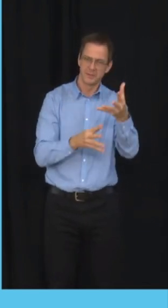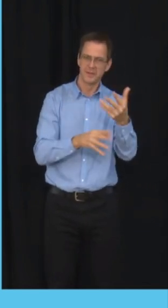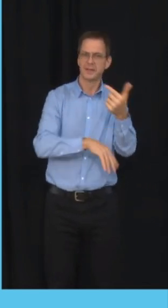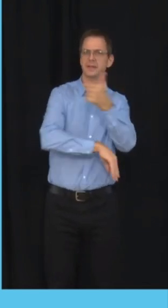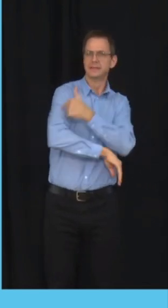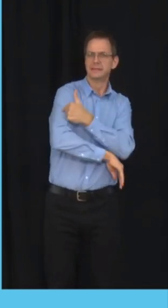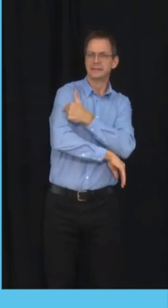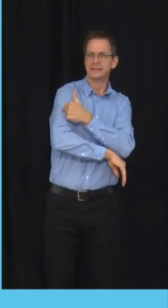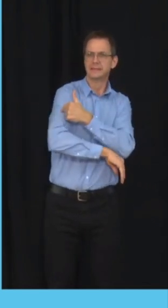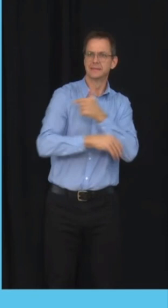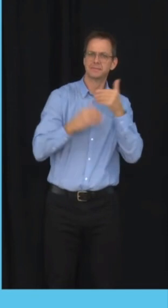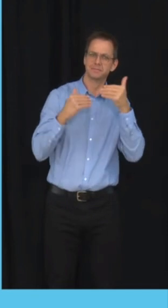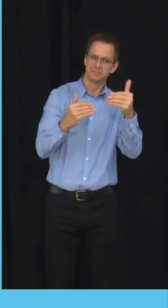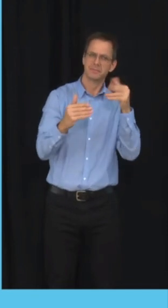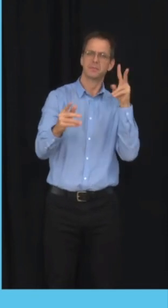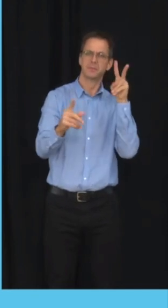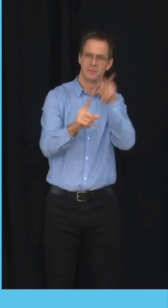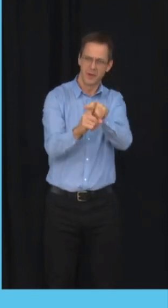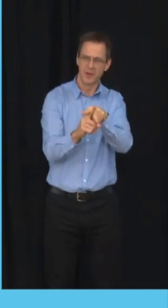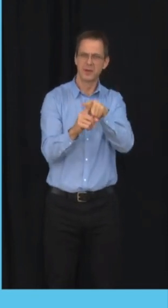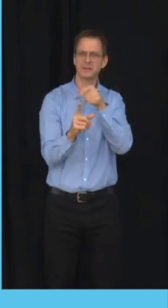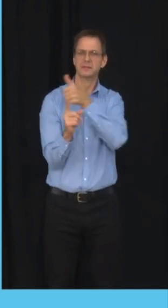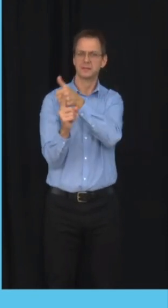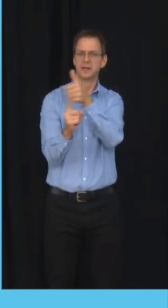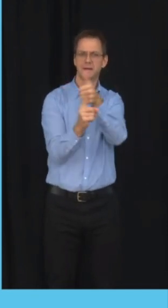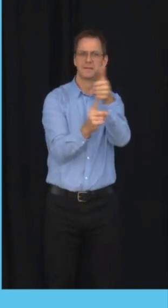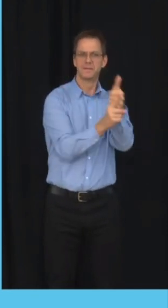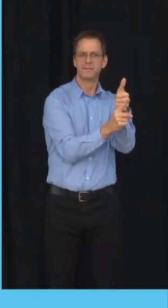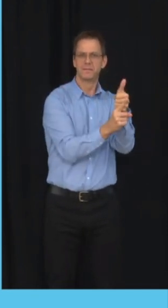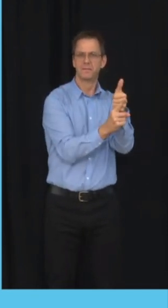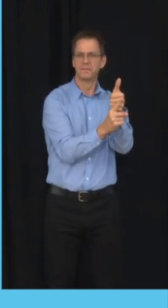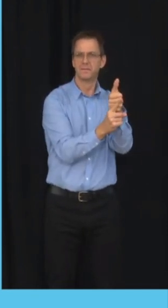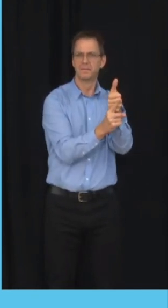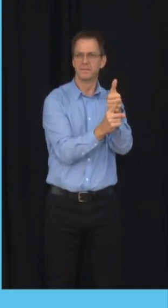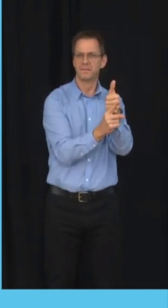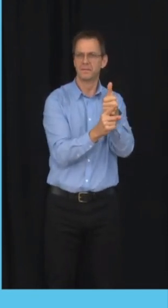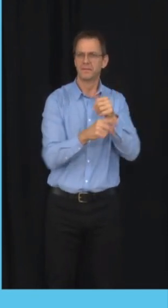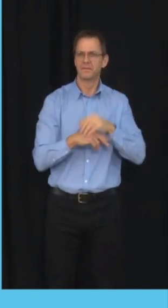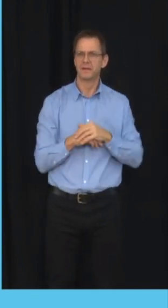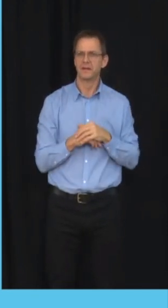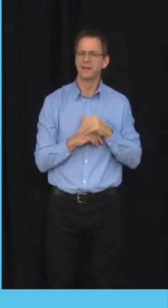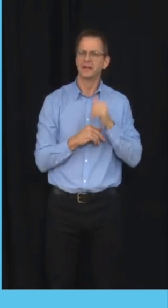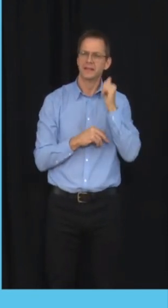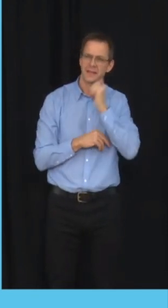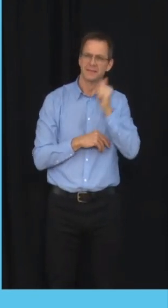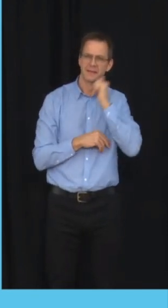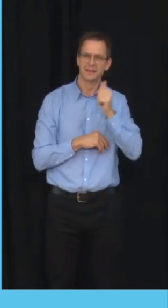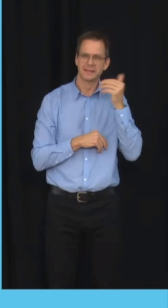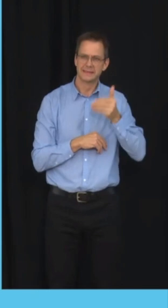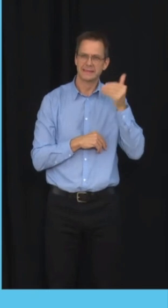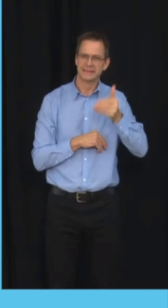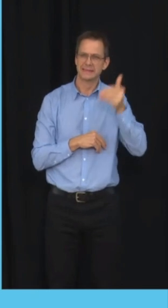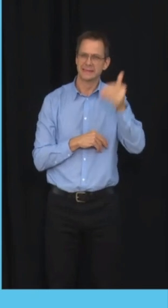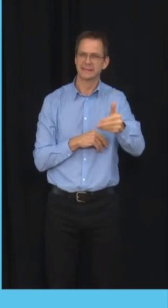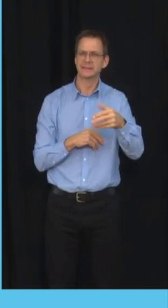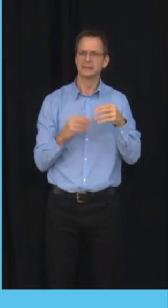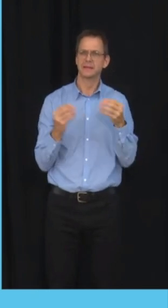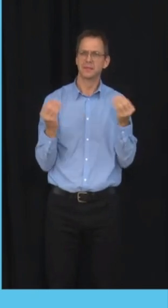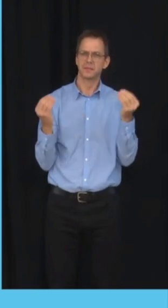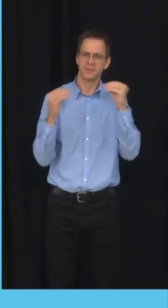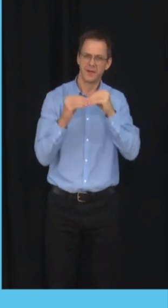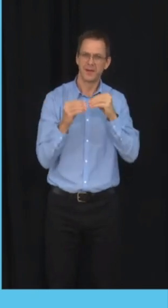seeing far too many new cases of COVID-19 every day, but they seem to have plateaued, and I'm hopeful that they're beginning to decline.